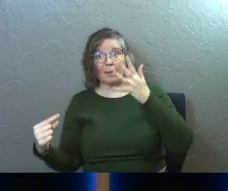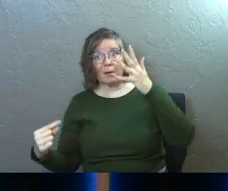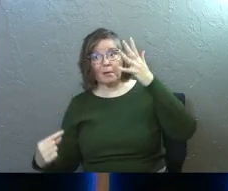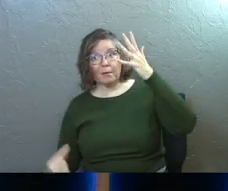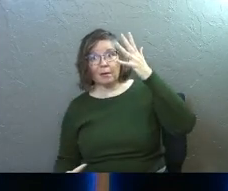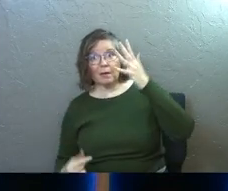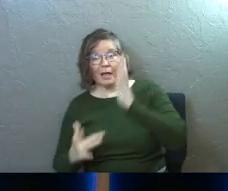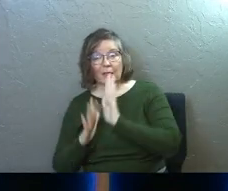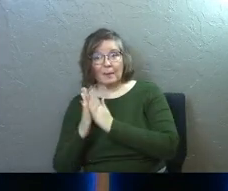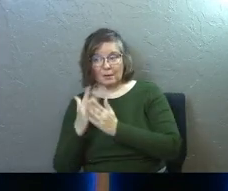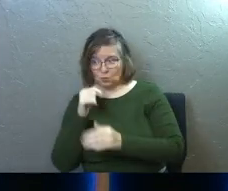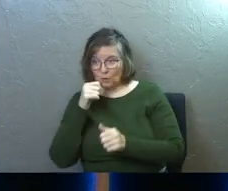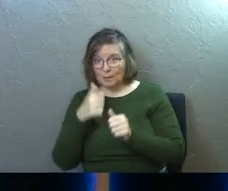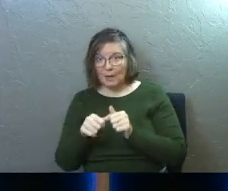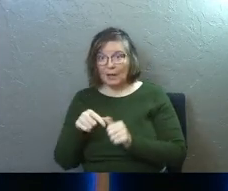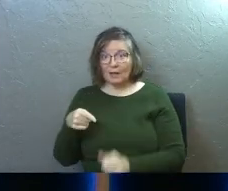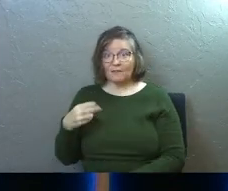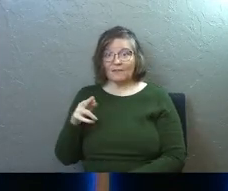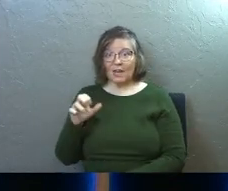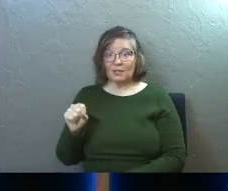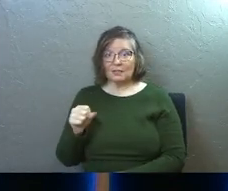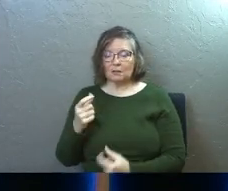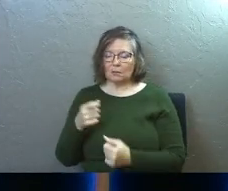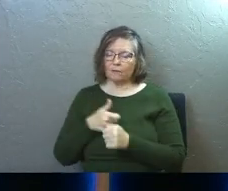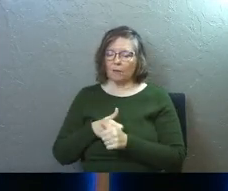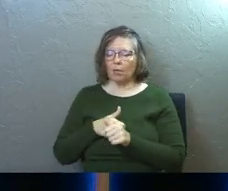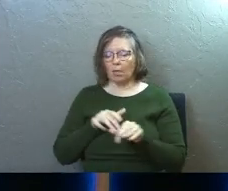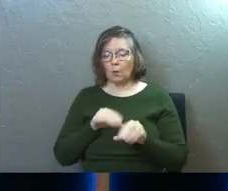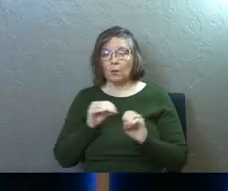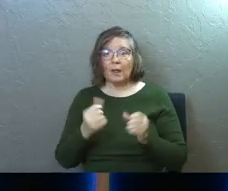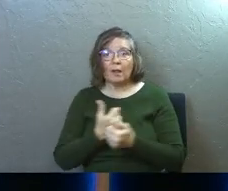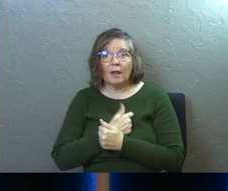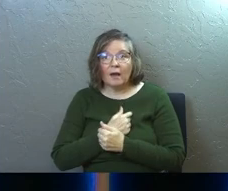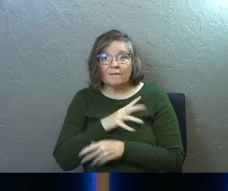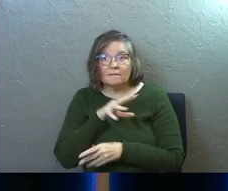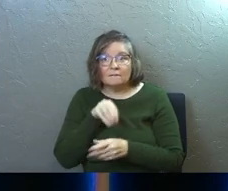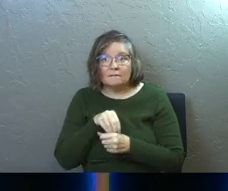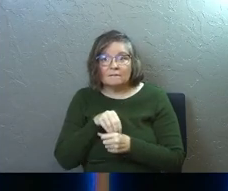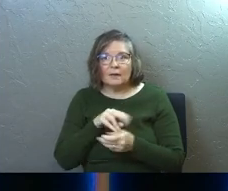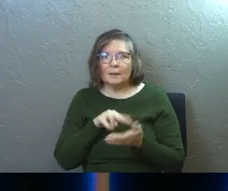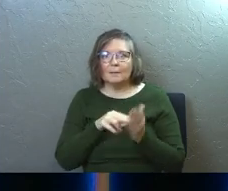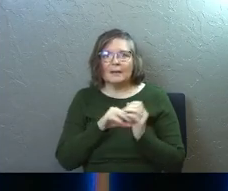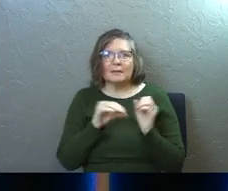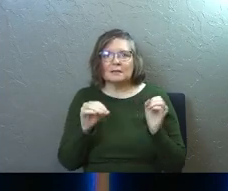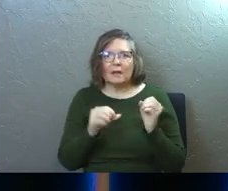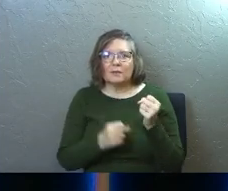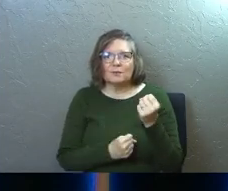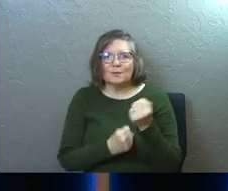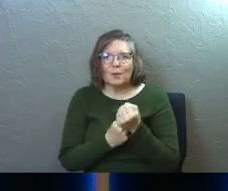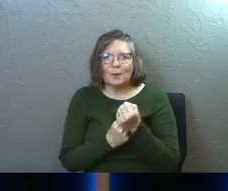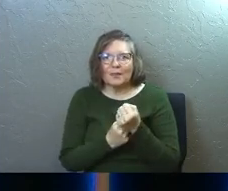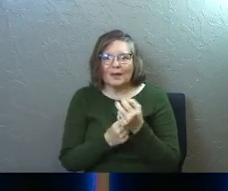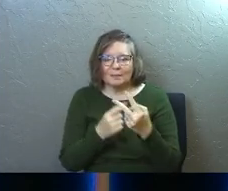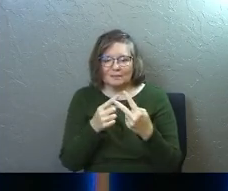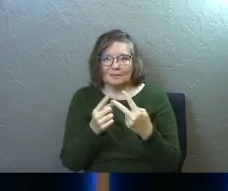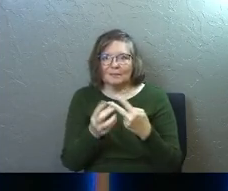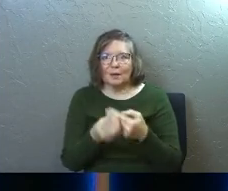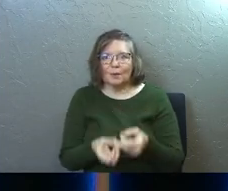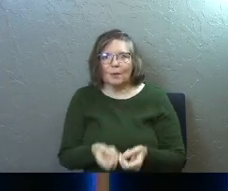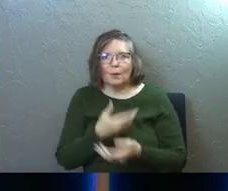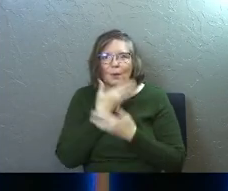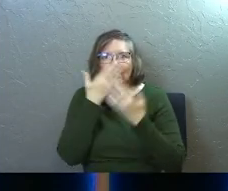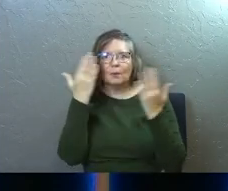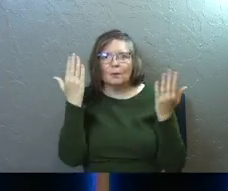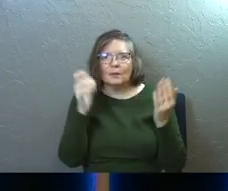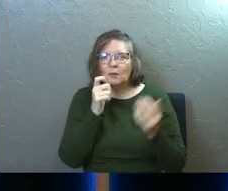the Pharisees? You do them without love and there's nothing to hold them up. And they don't